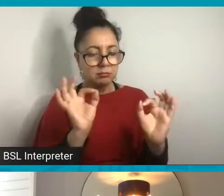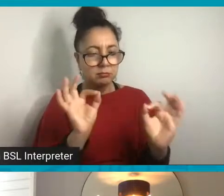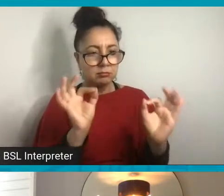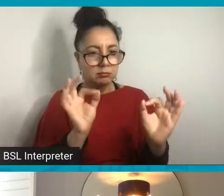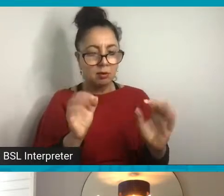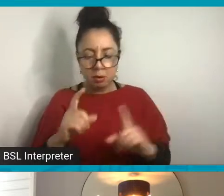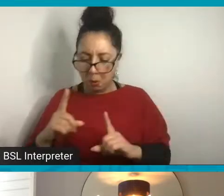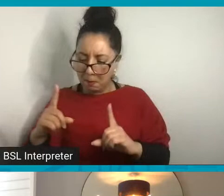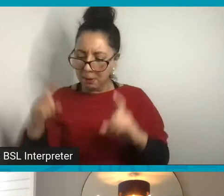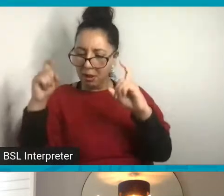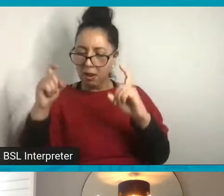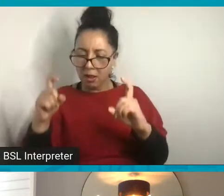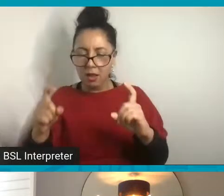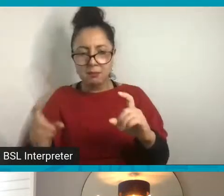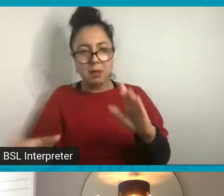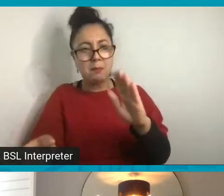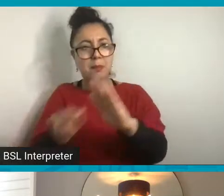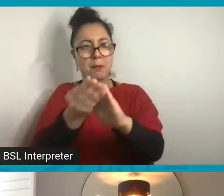Photographed as well.